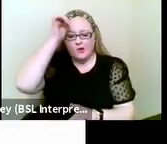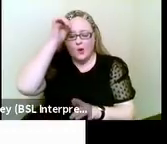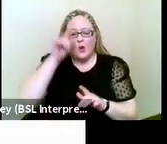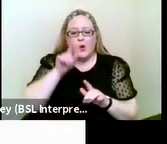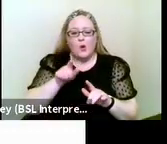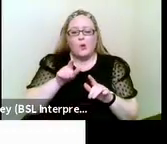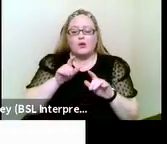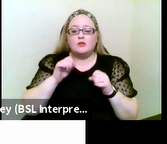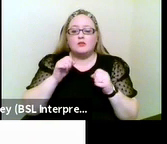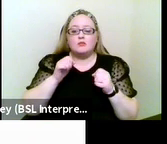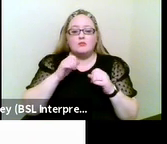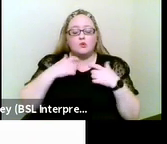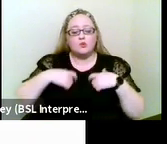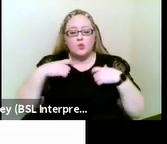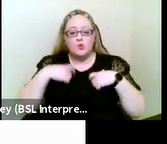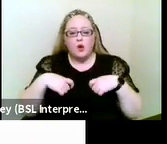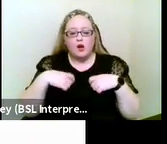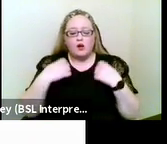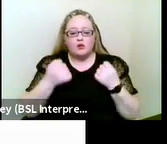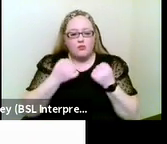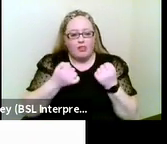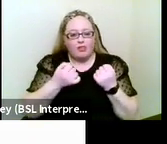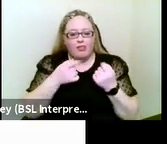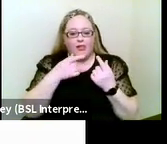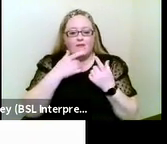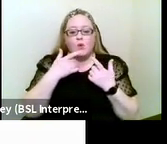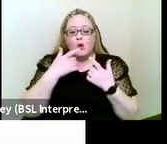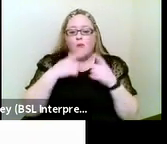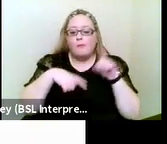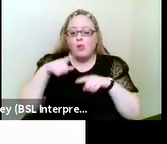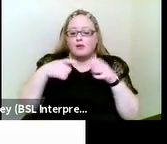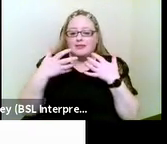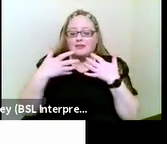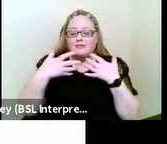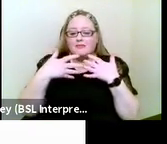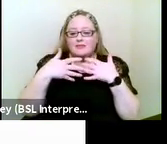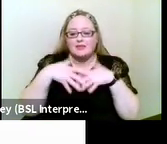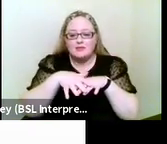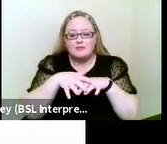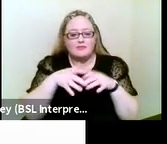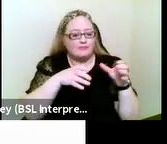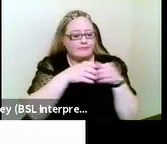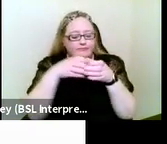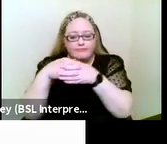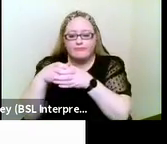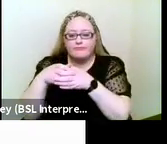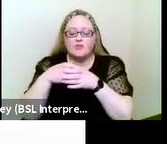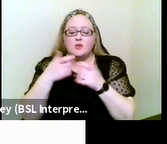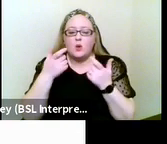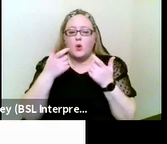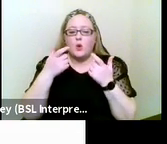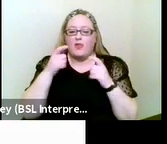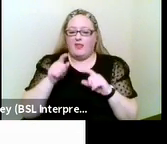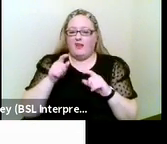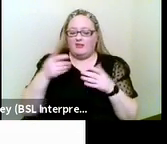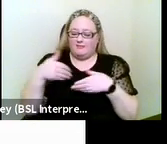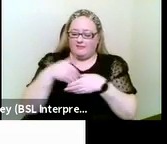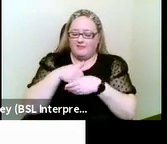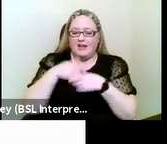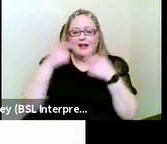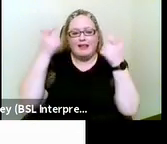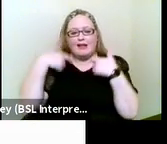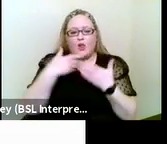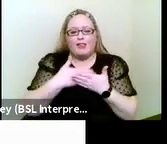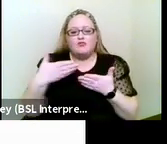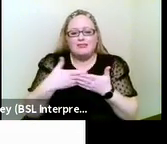work in a multidisciplinary team is the legal literacy that social workers bring with them. So what does the